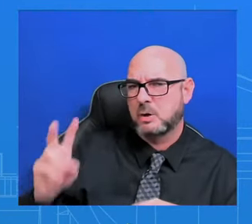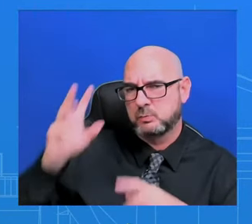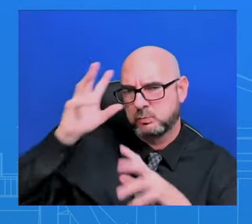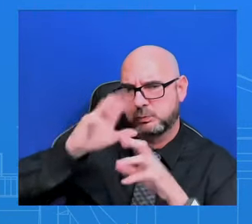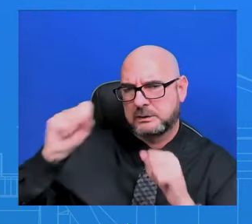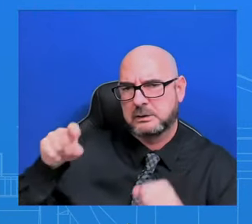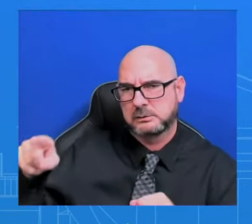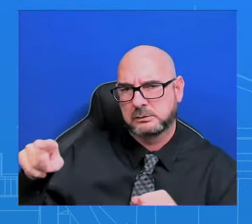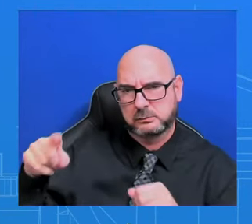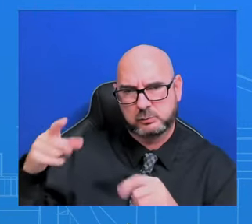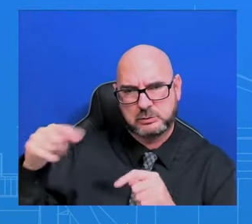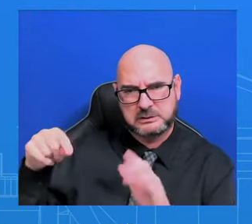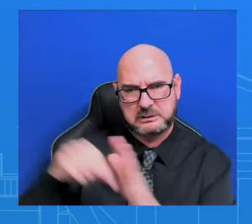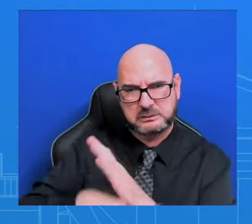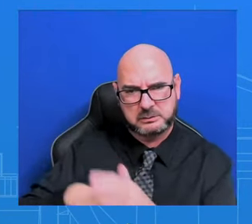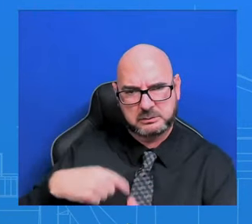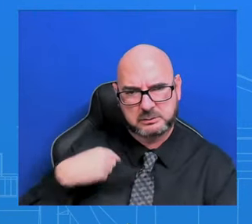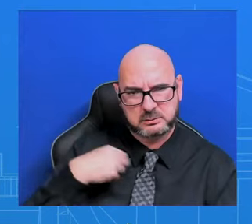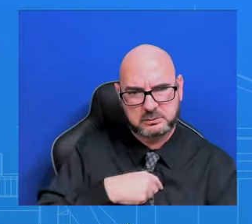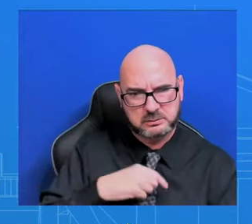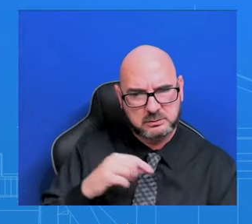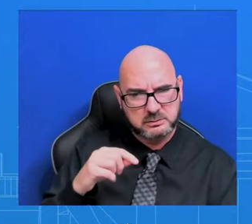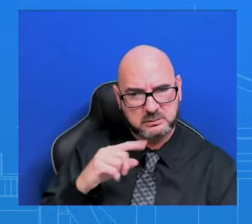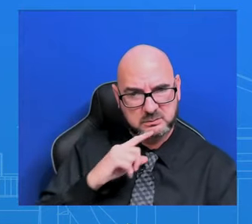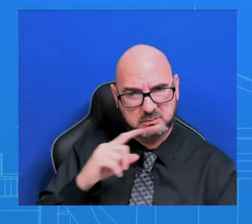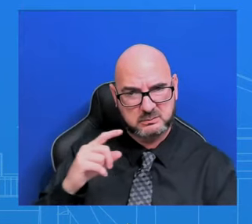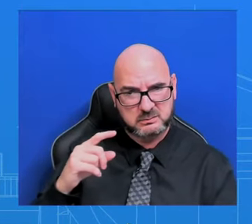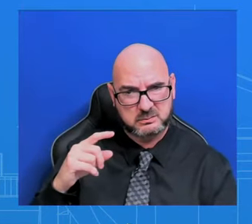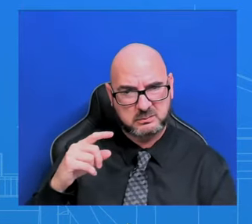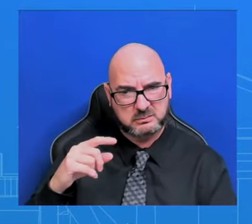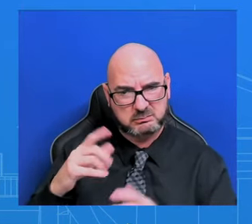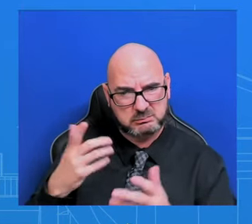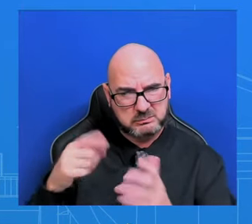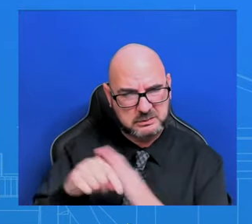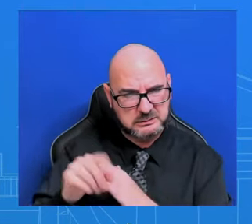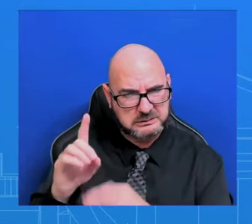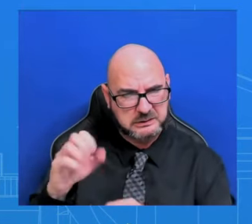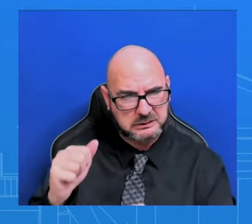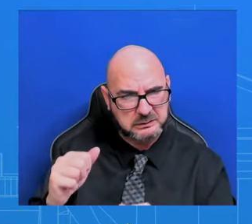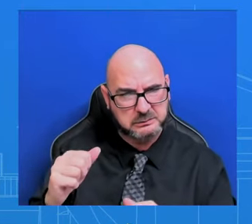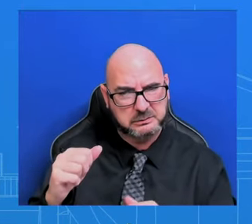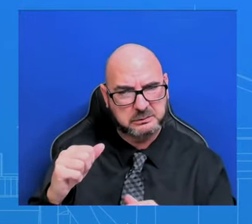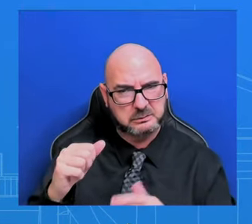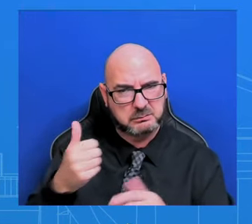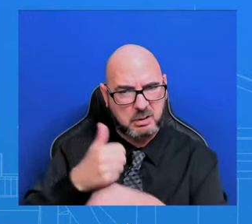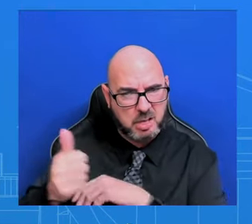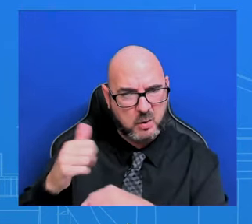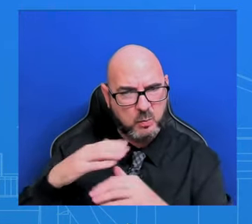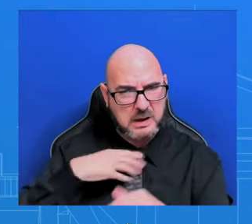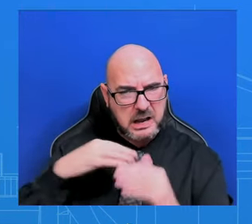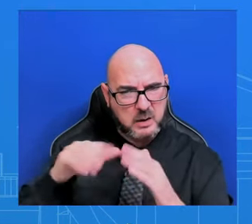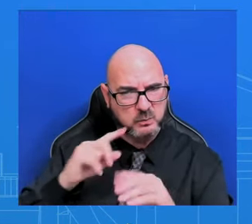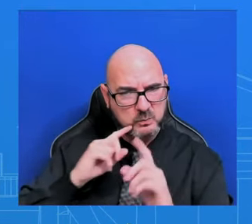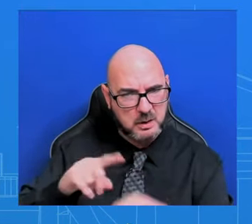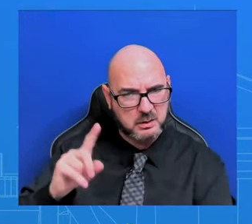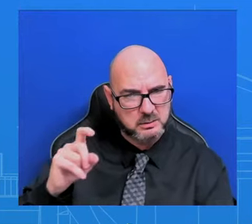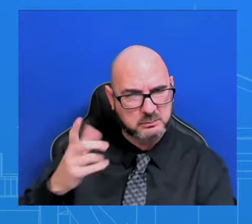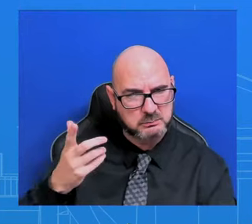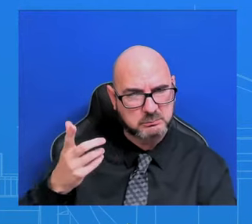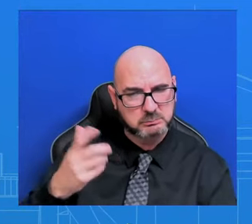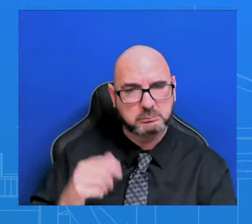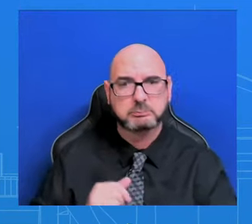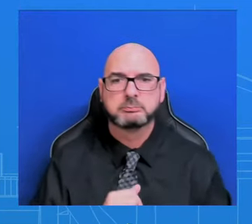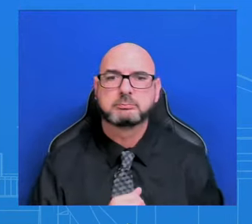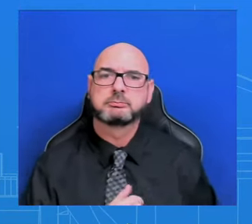White House seen these accusations and how do you respond to that? I mean, I have not seen those accusations. Obviously, that is, sounds a bit,